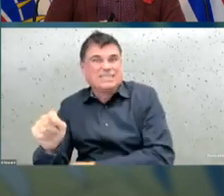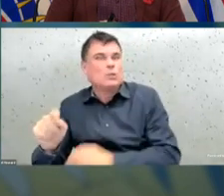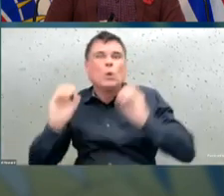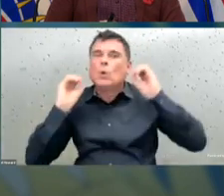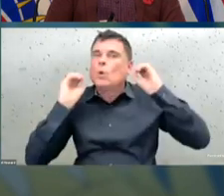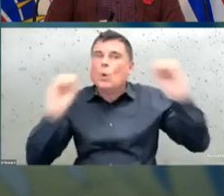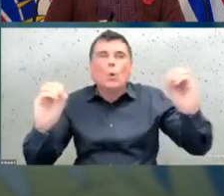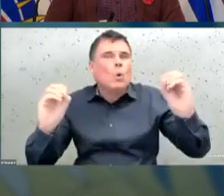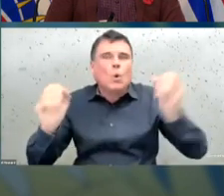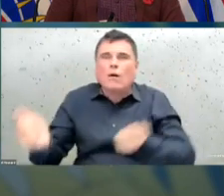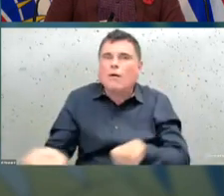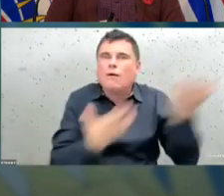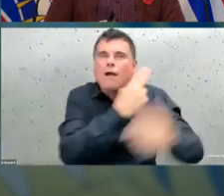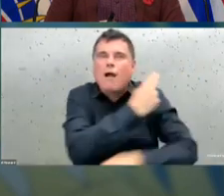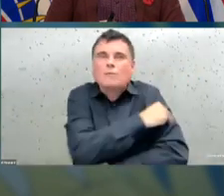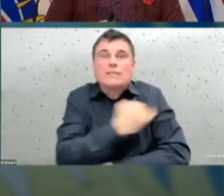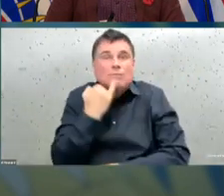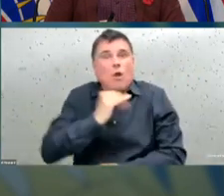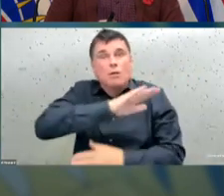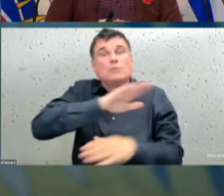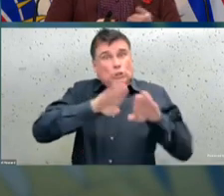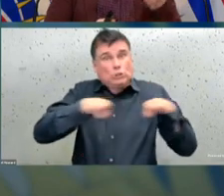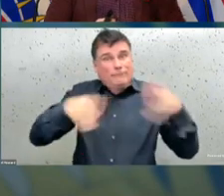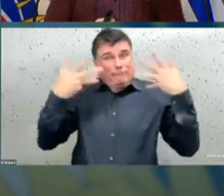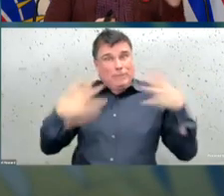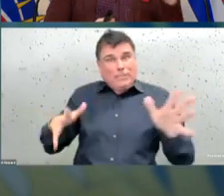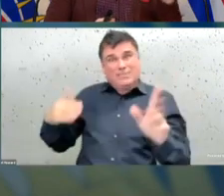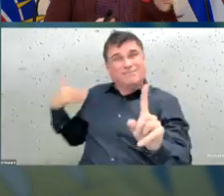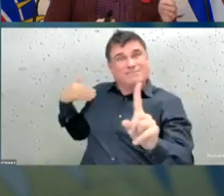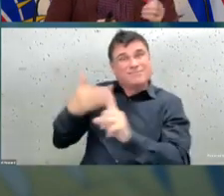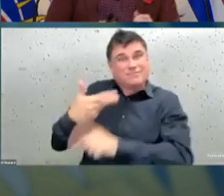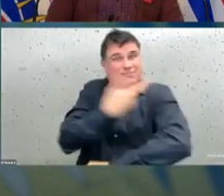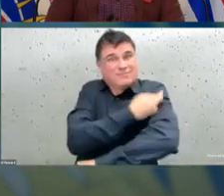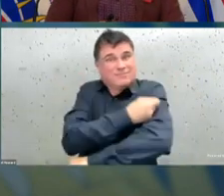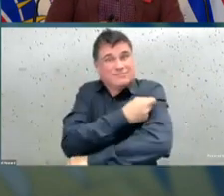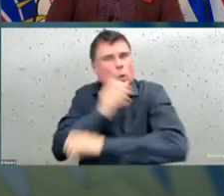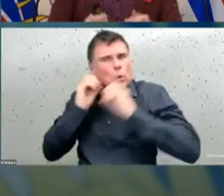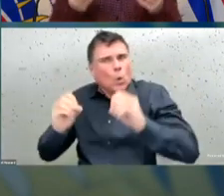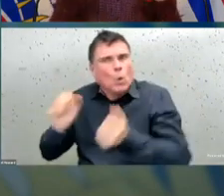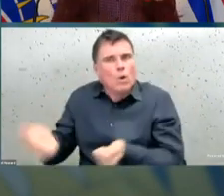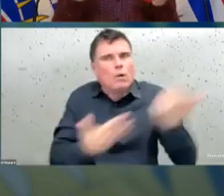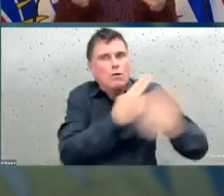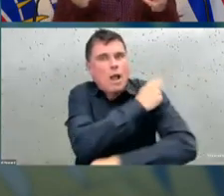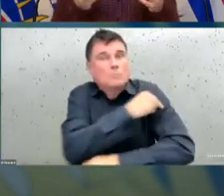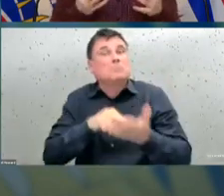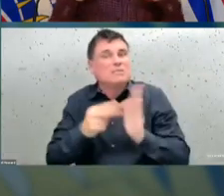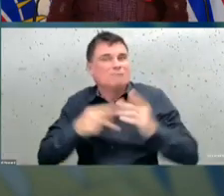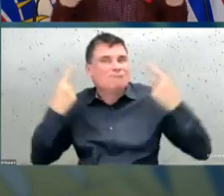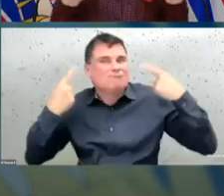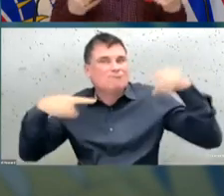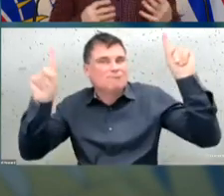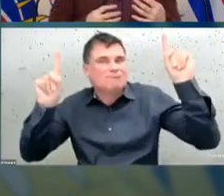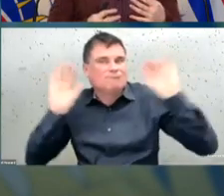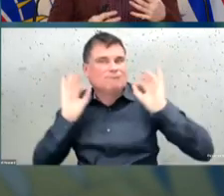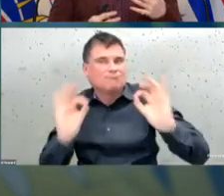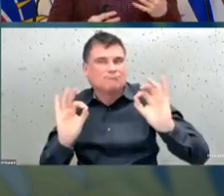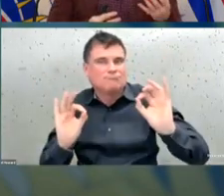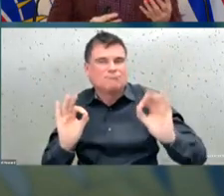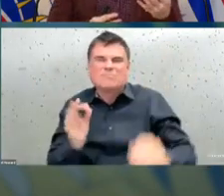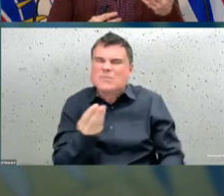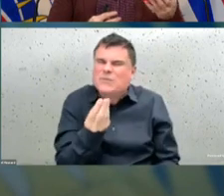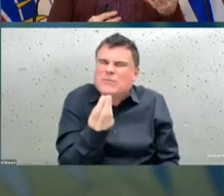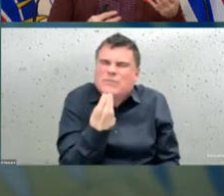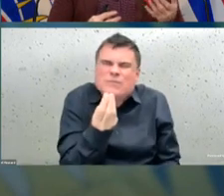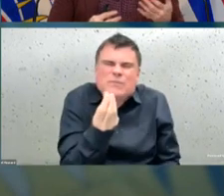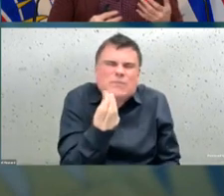it is working extremely well. We've had very few cases and we've had no hospitalizations. That's important for us to think about as